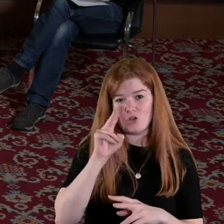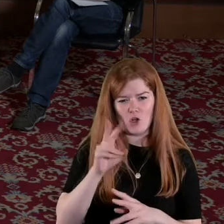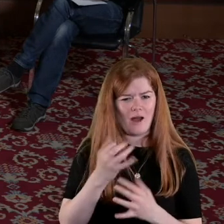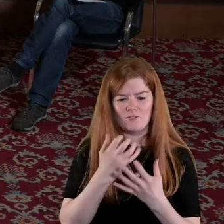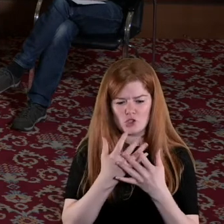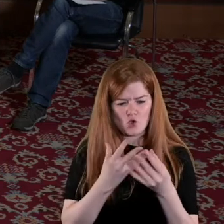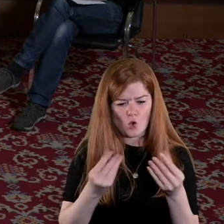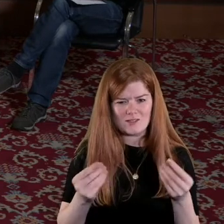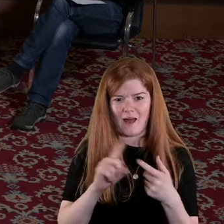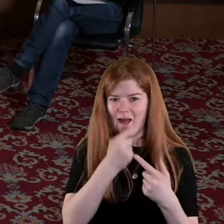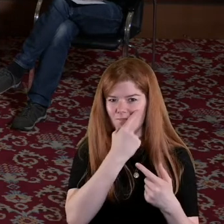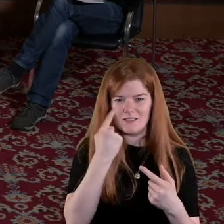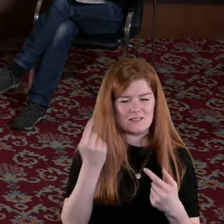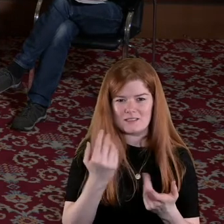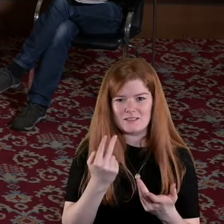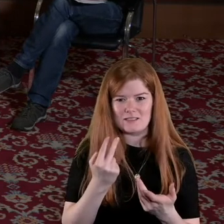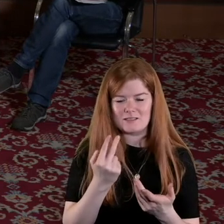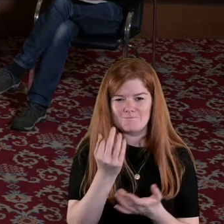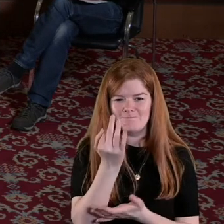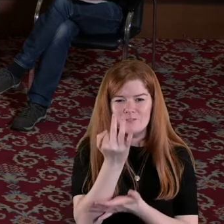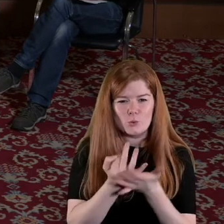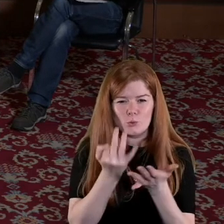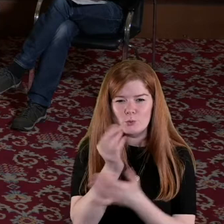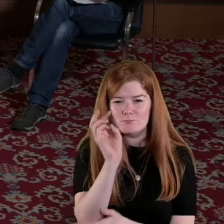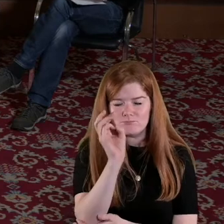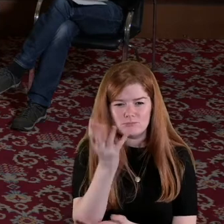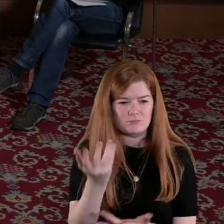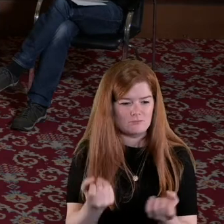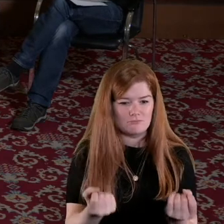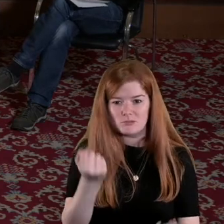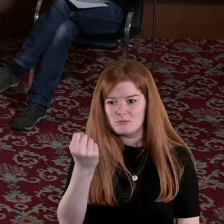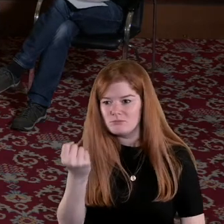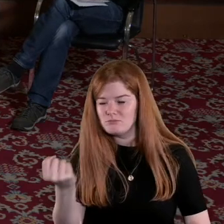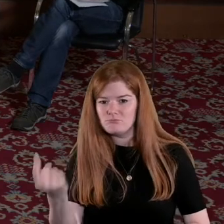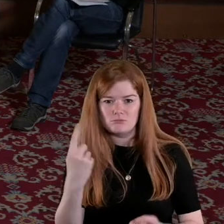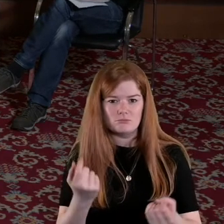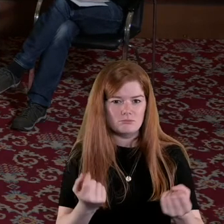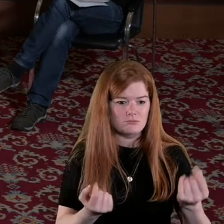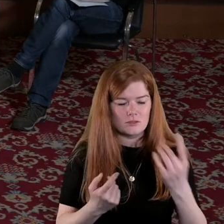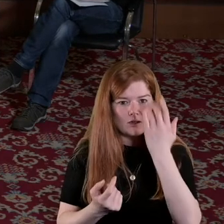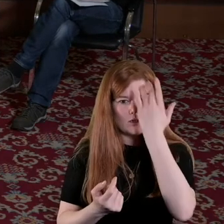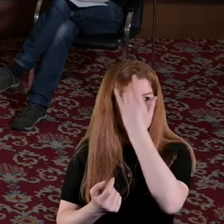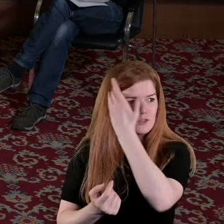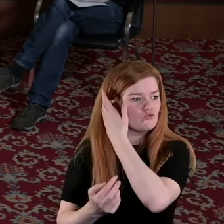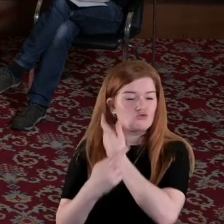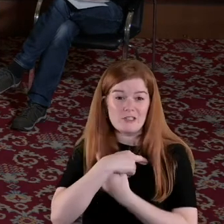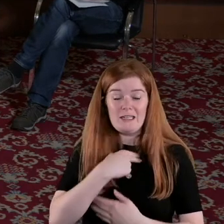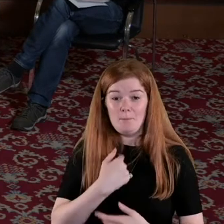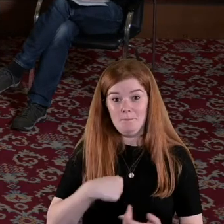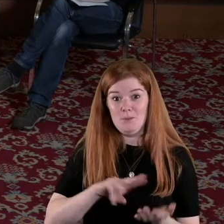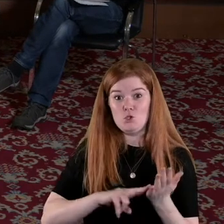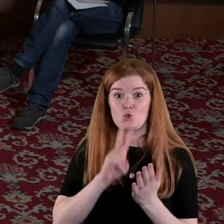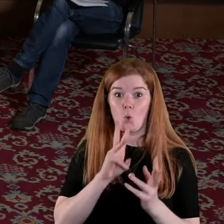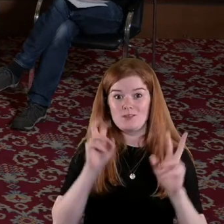so the evidence is so so sparse it's just you know that actually I use the term surviving